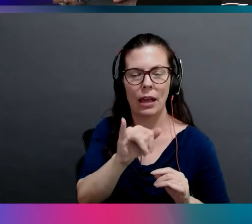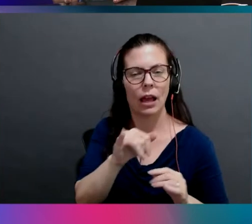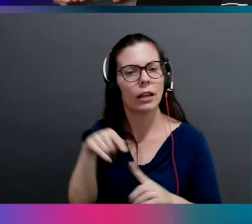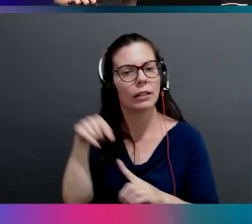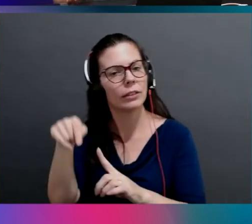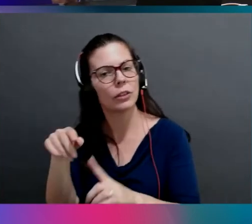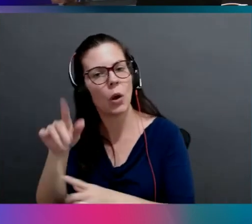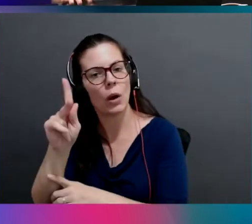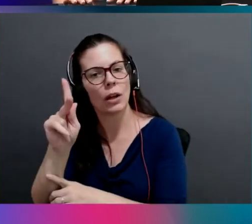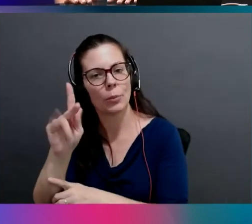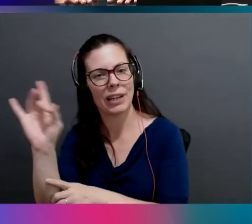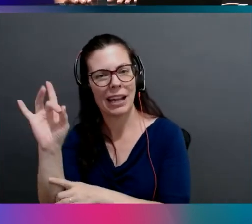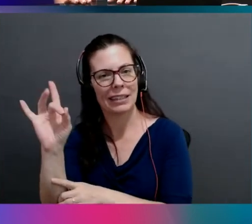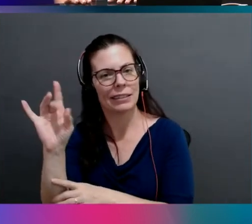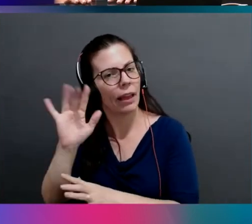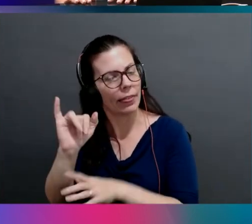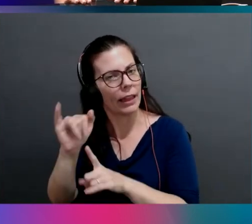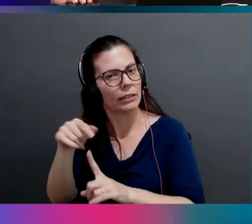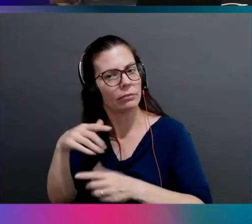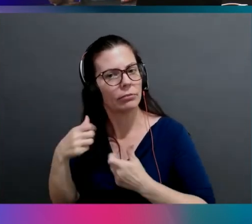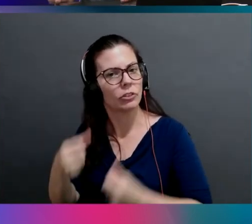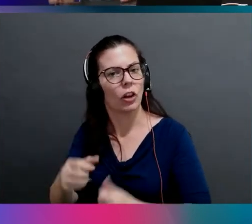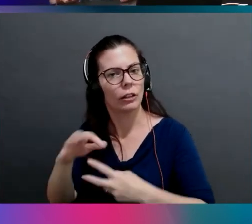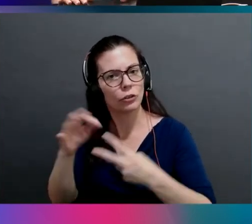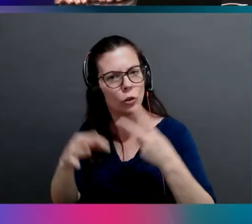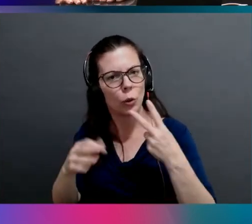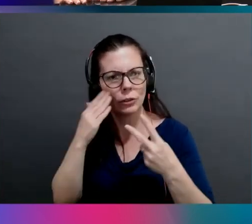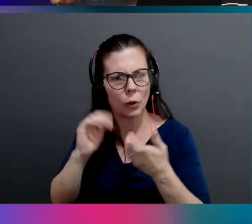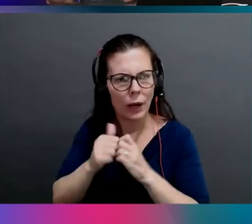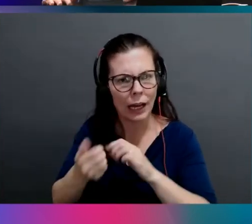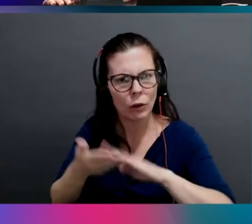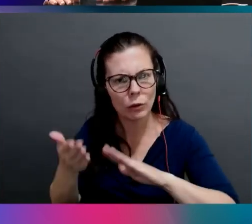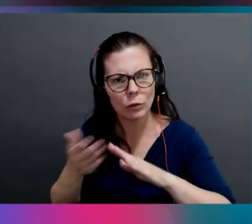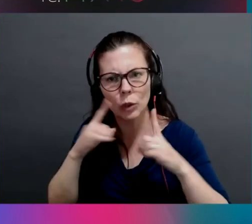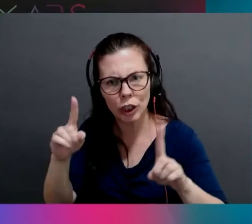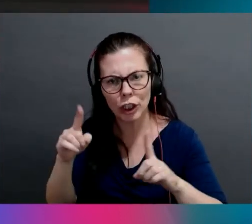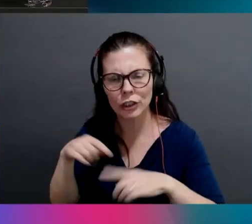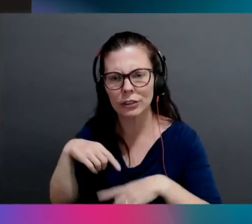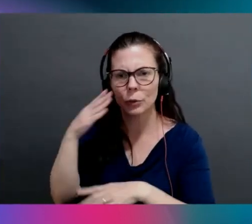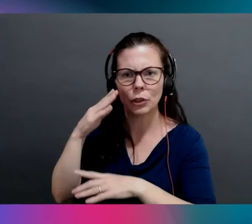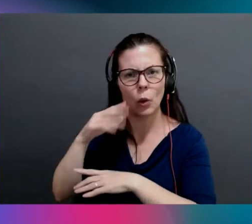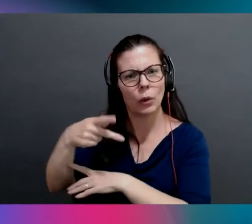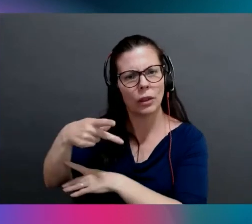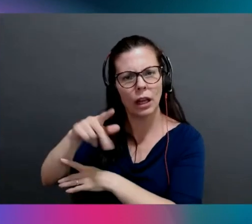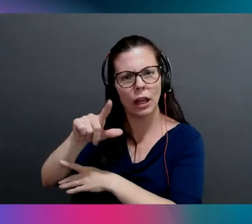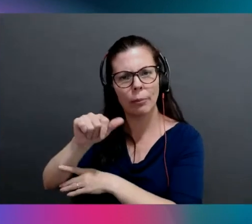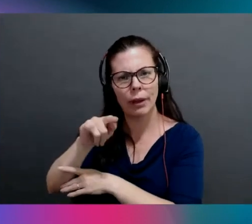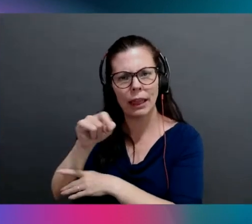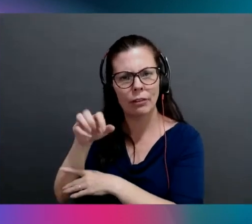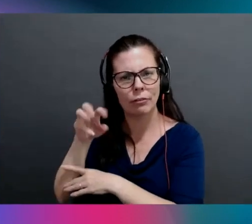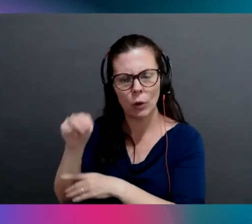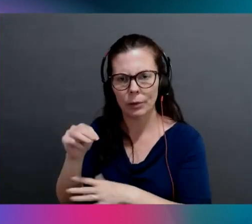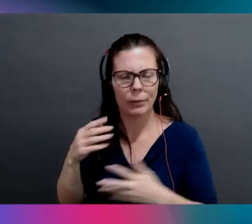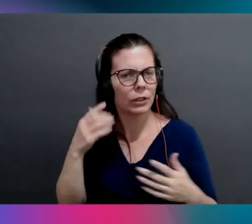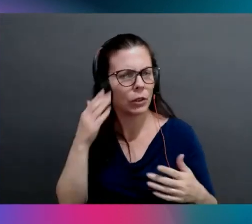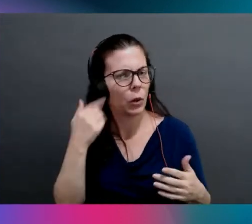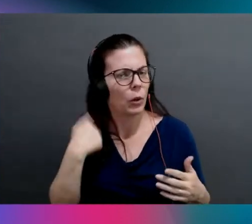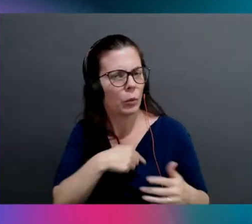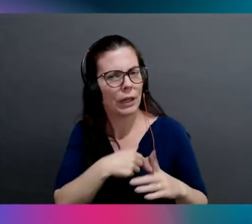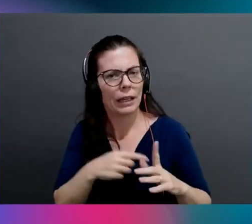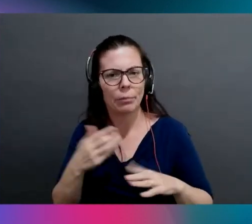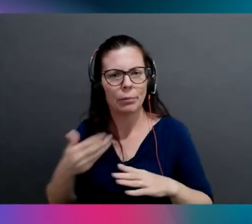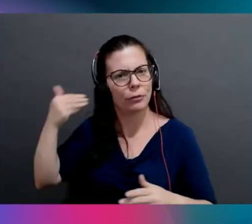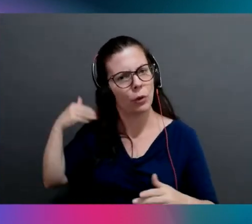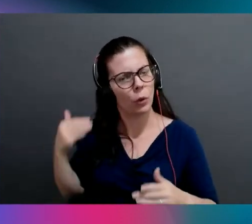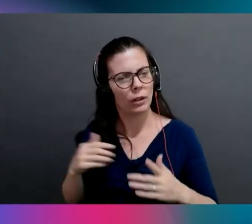that you're going to use. It's a solid choice. Everybody knows how it works. Everything works with that. Docker's the same way. Like, you know, we're past the time when there were like competing Docker